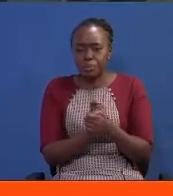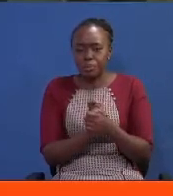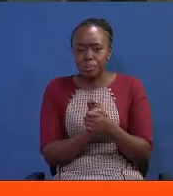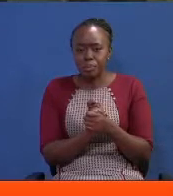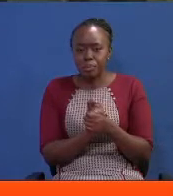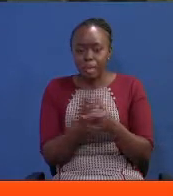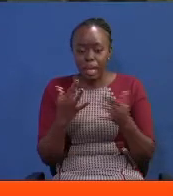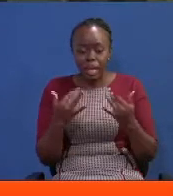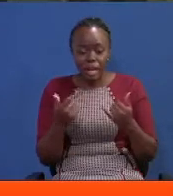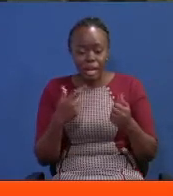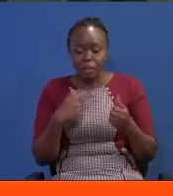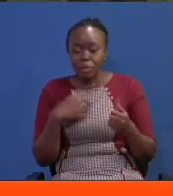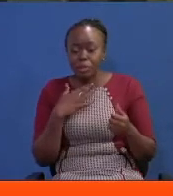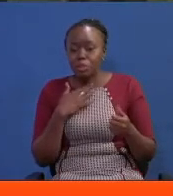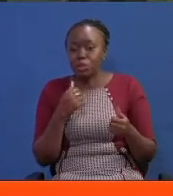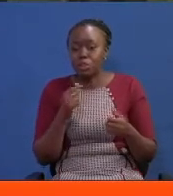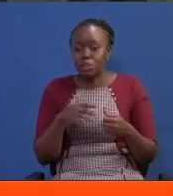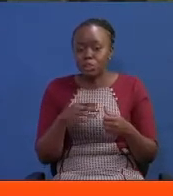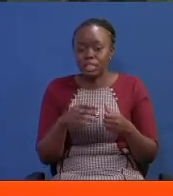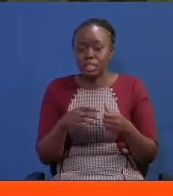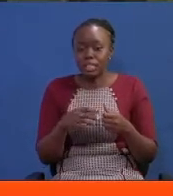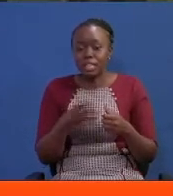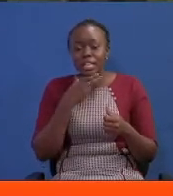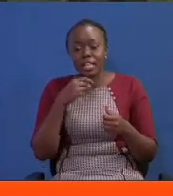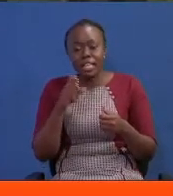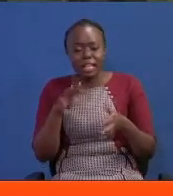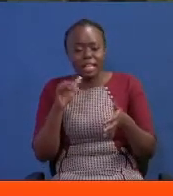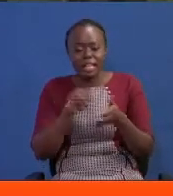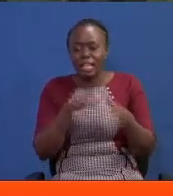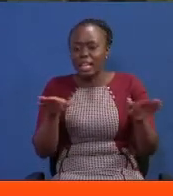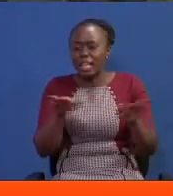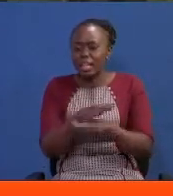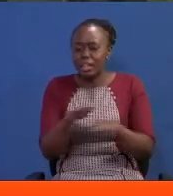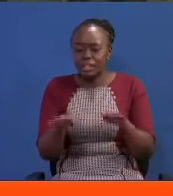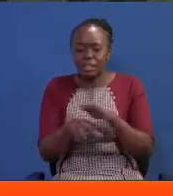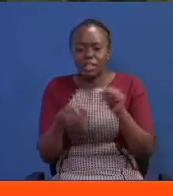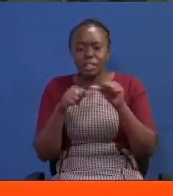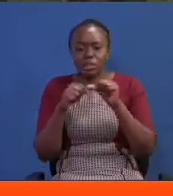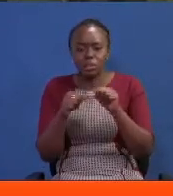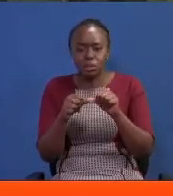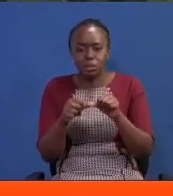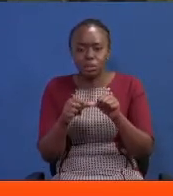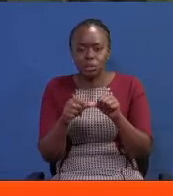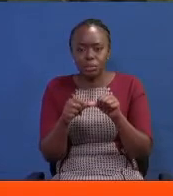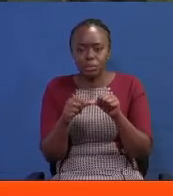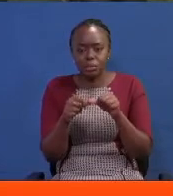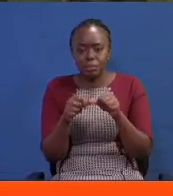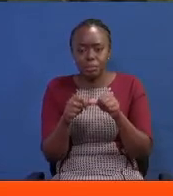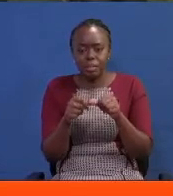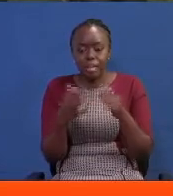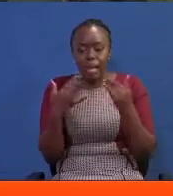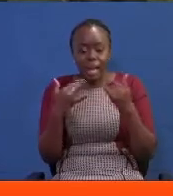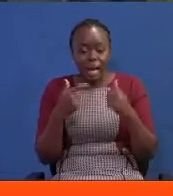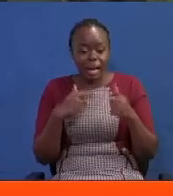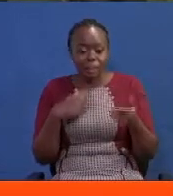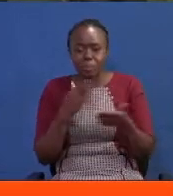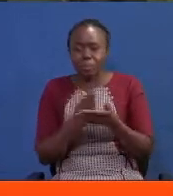And I want to assure Mweshimu wa Moriah that everything will be in order and I will make sure as far as I'm